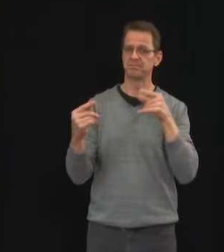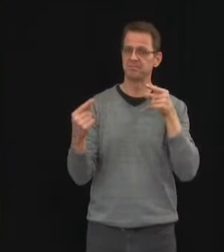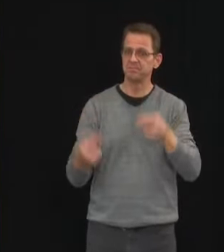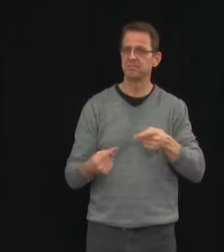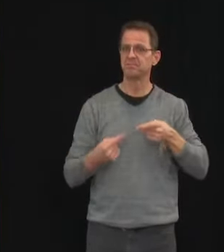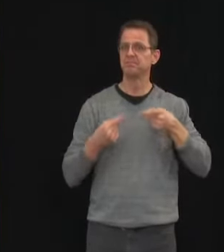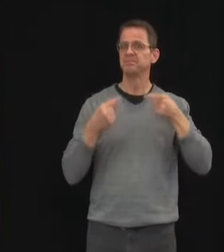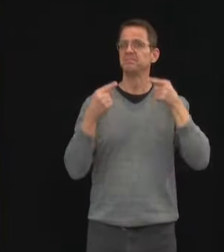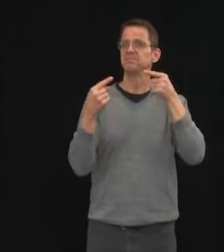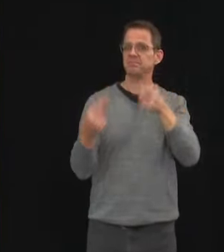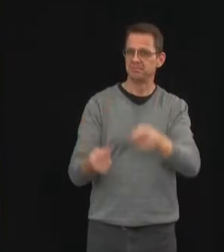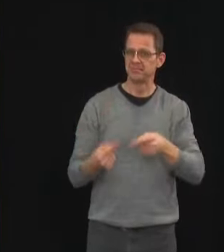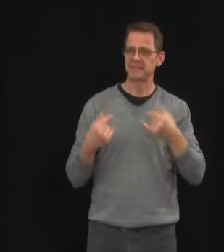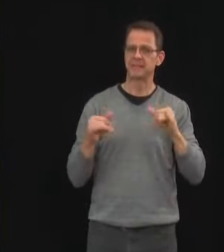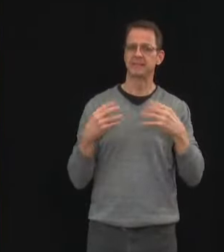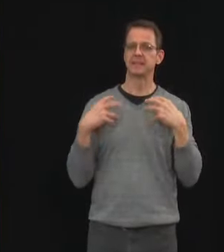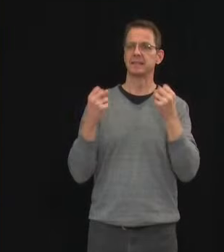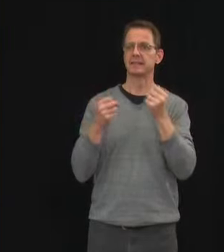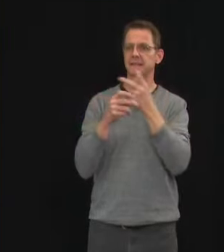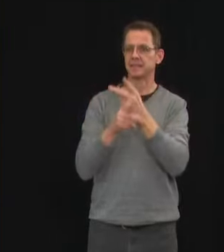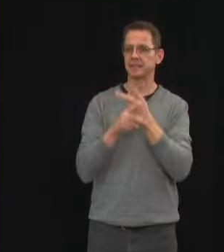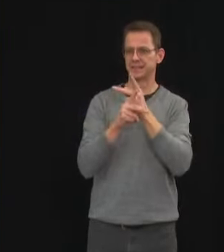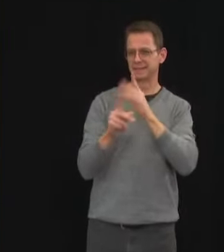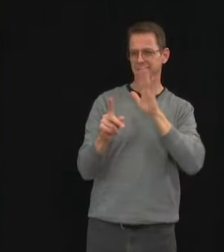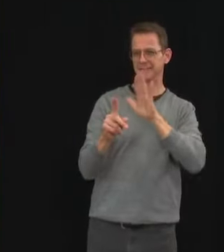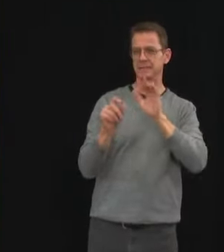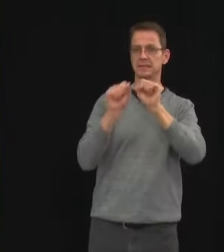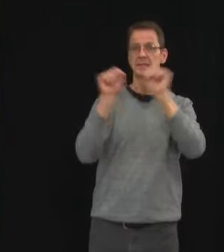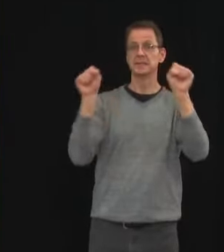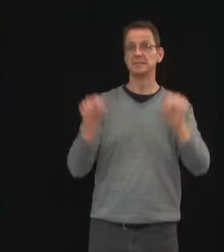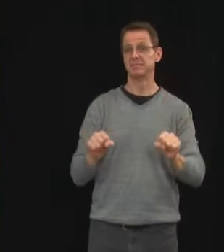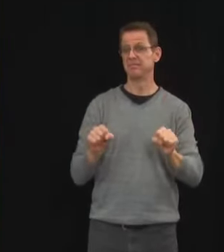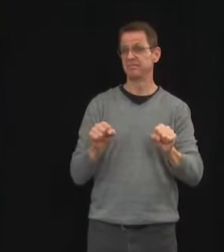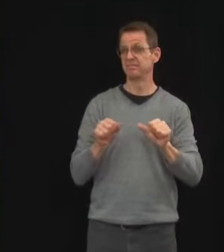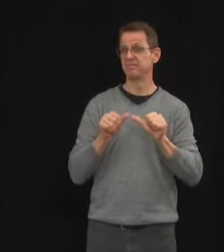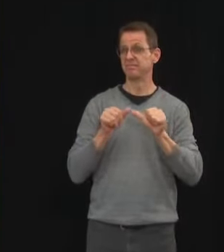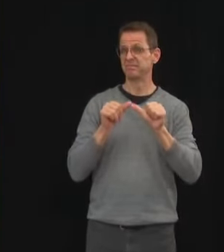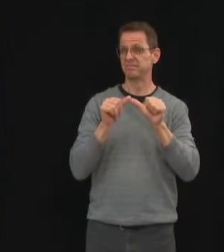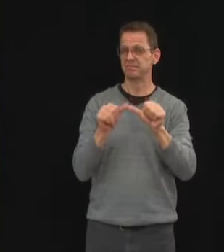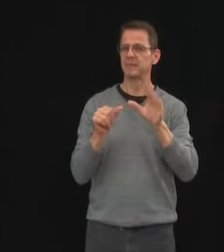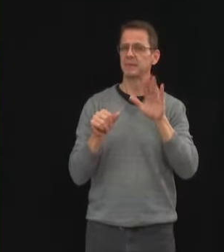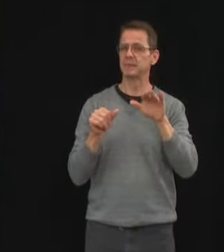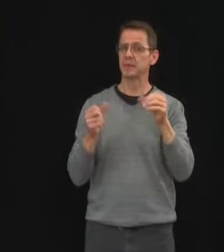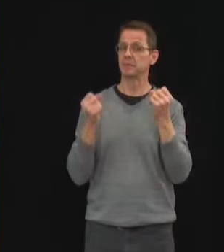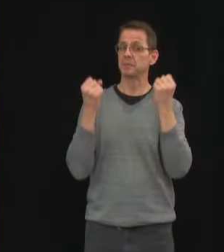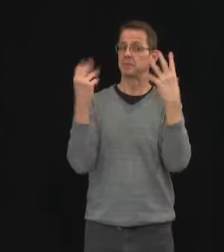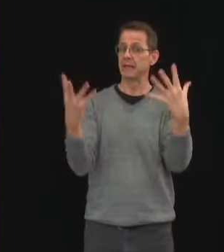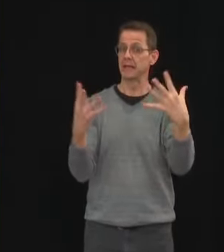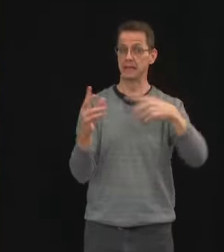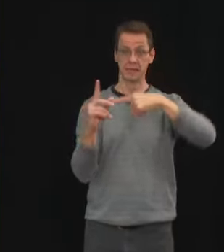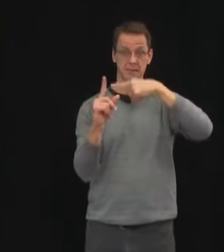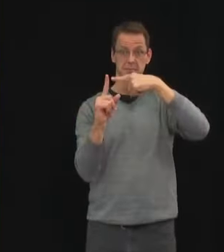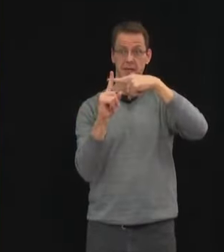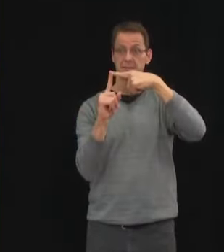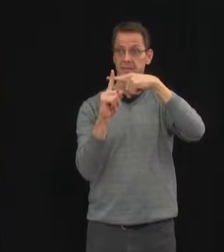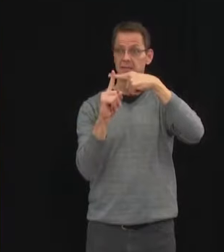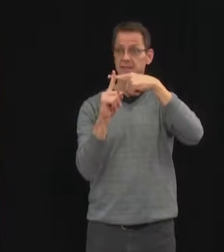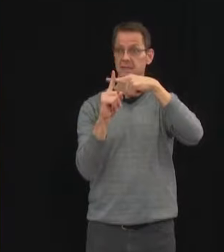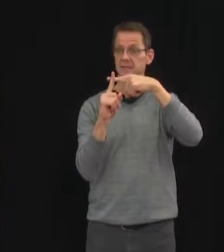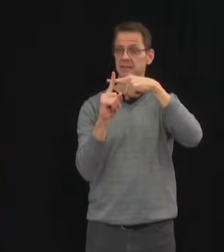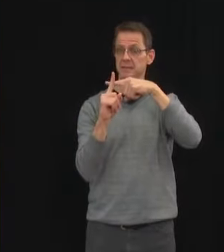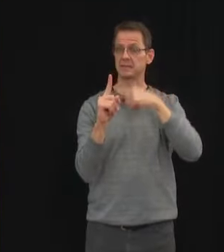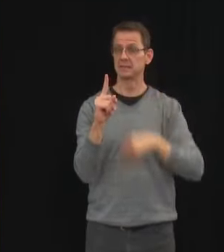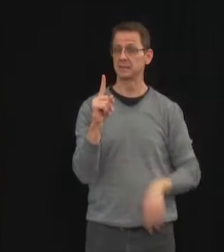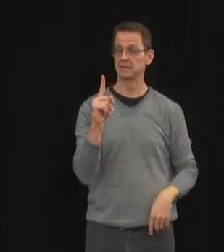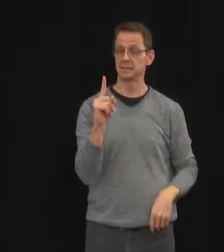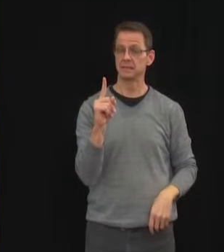me highlight just a few examples of how far we've come. Our health care system which we all rely on continues to see a